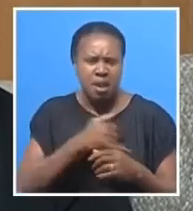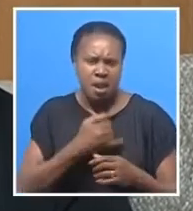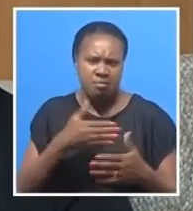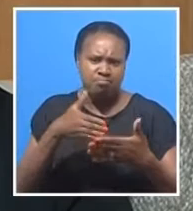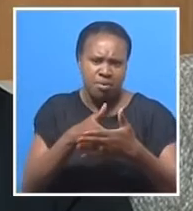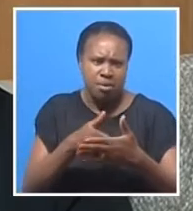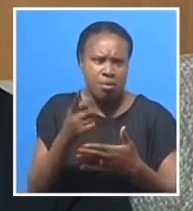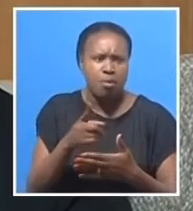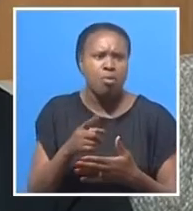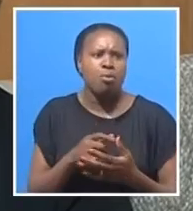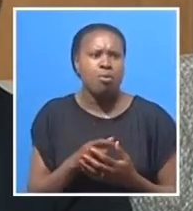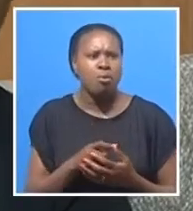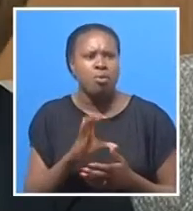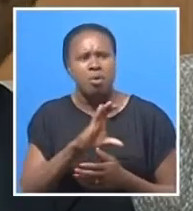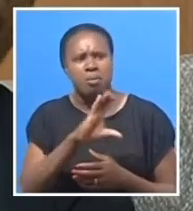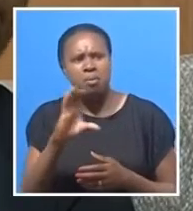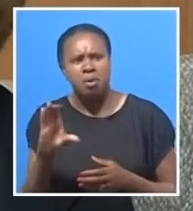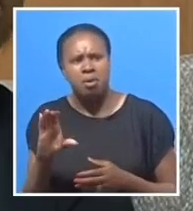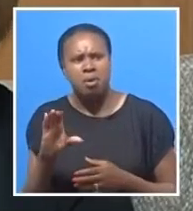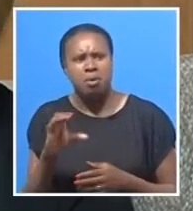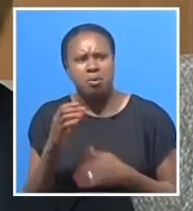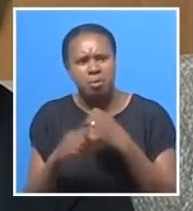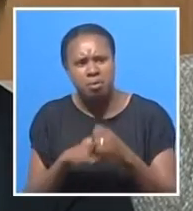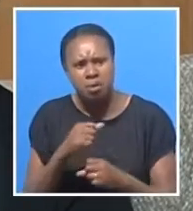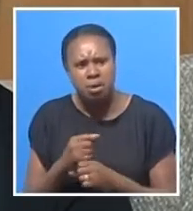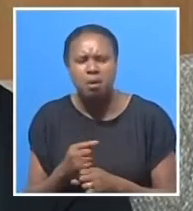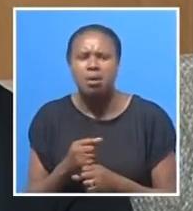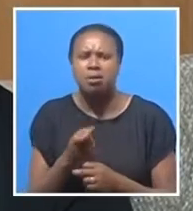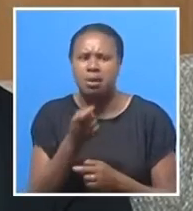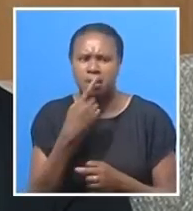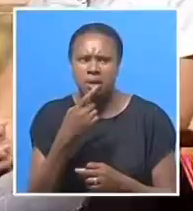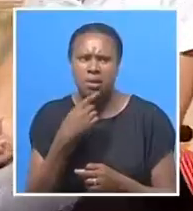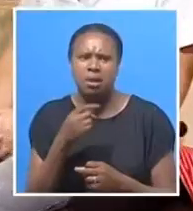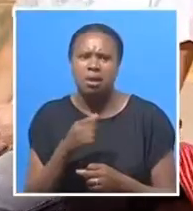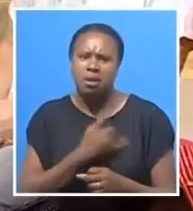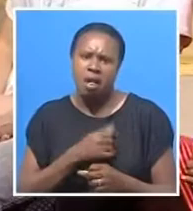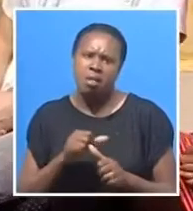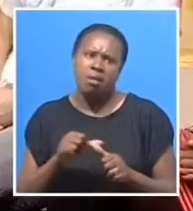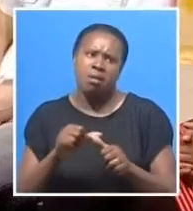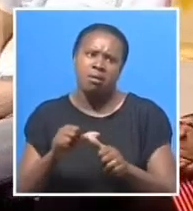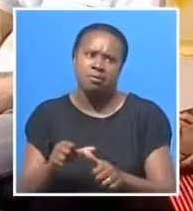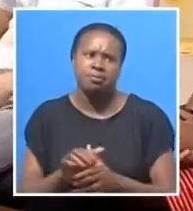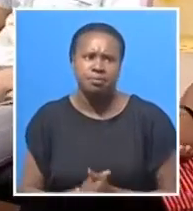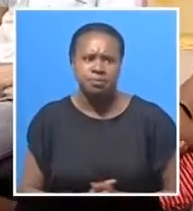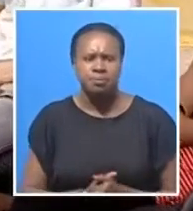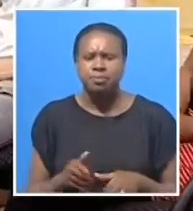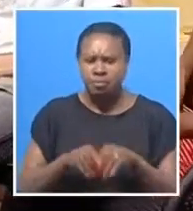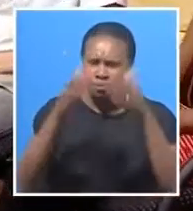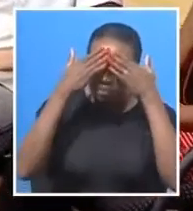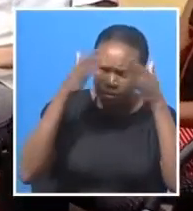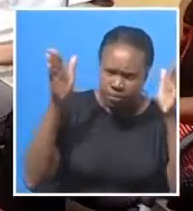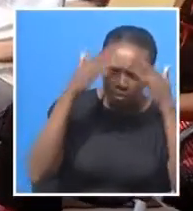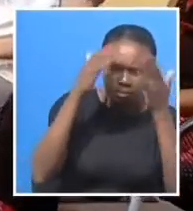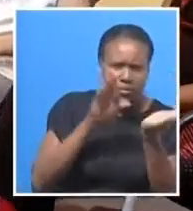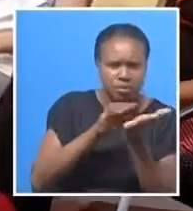through those couple of months, maybe couple of years of chemo and live a little longer? Chi Chi raises awareness on cancer